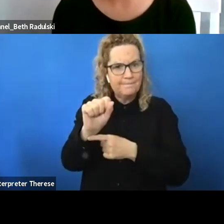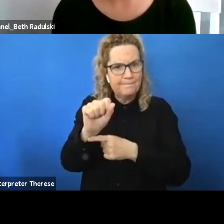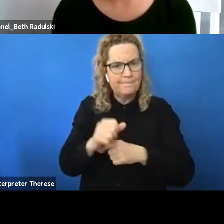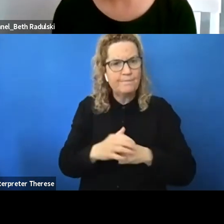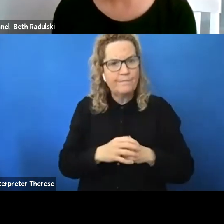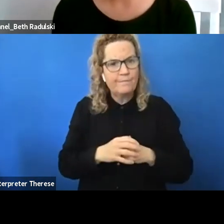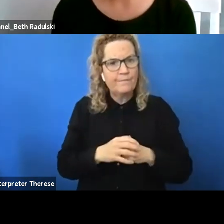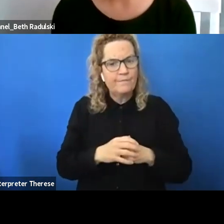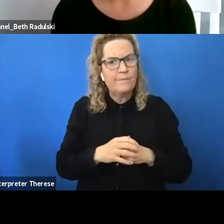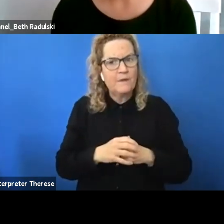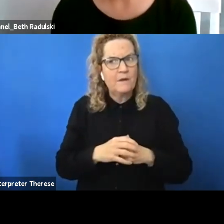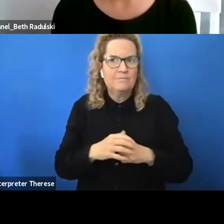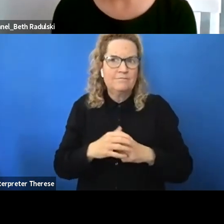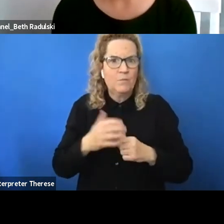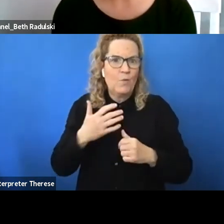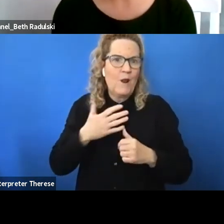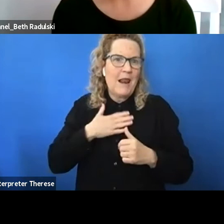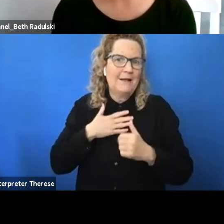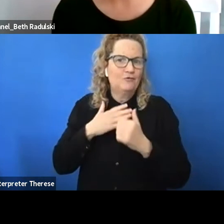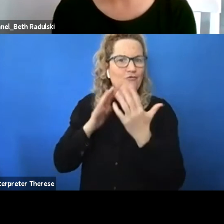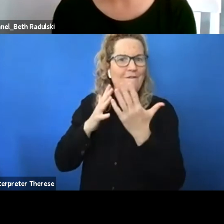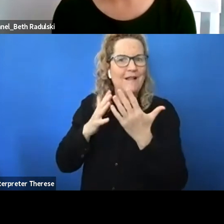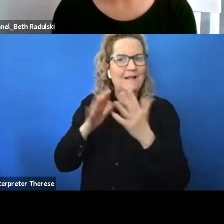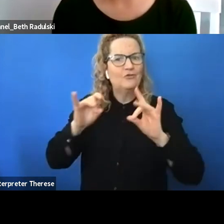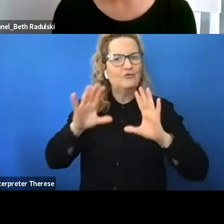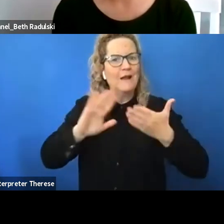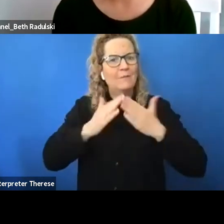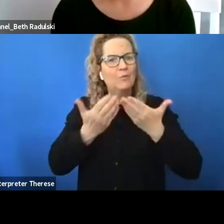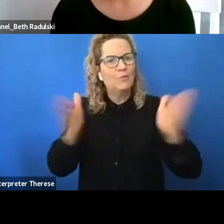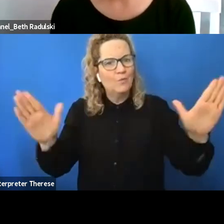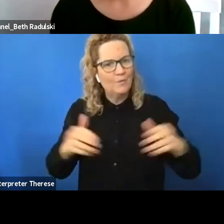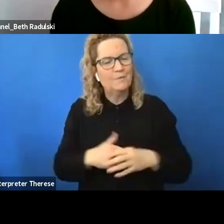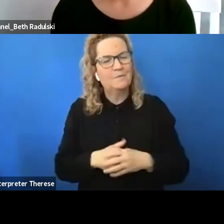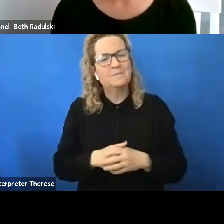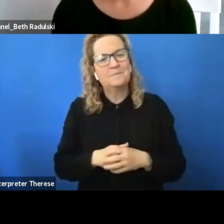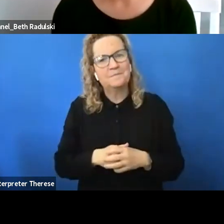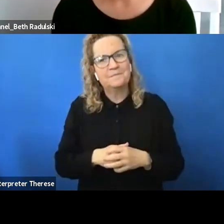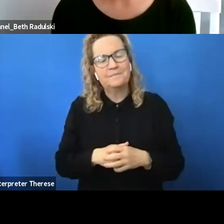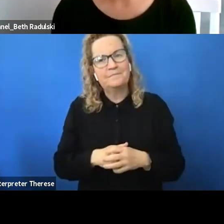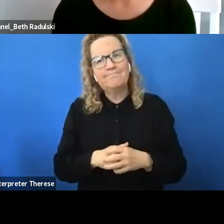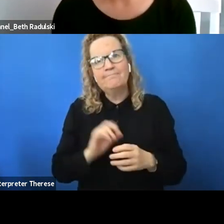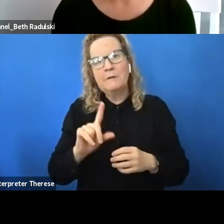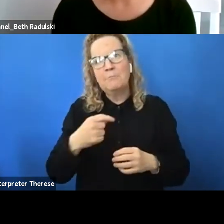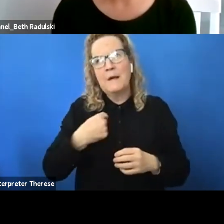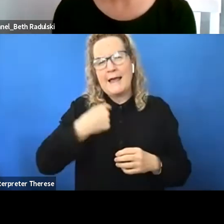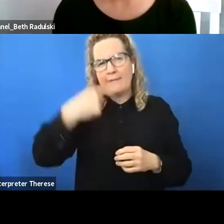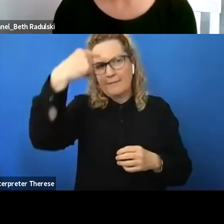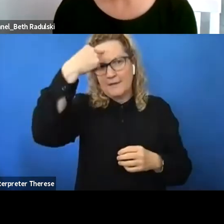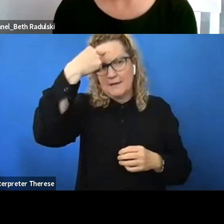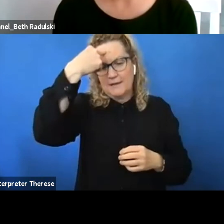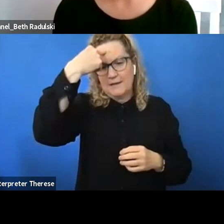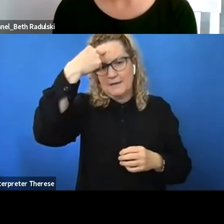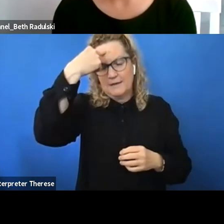the australian society but um i think with um